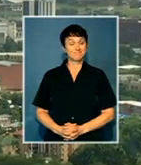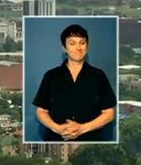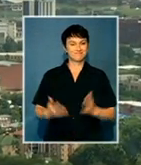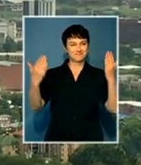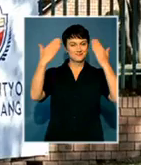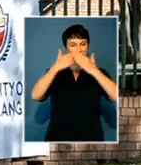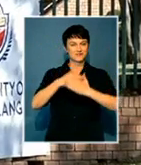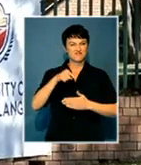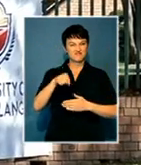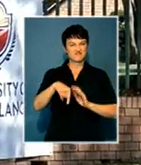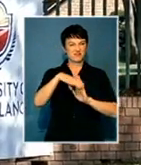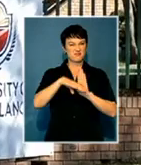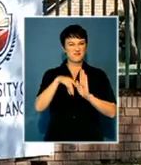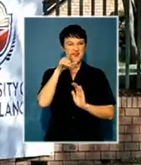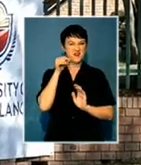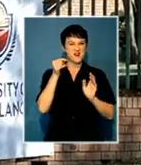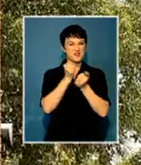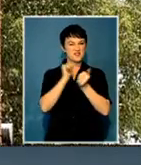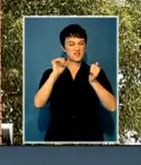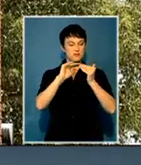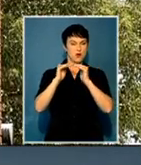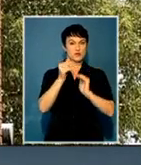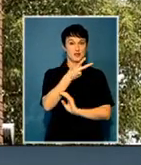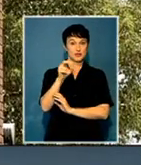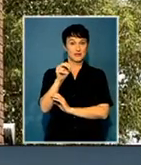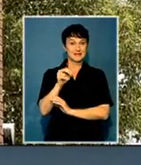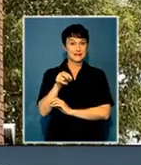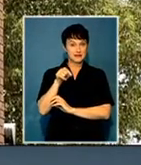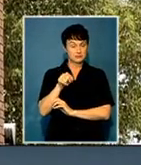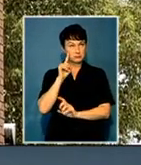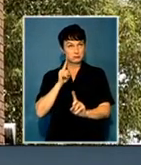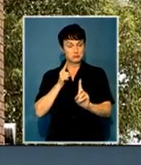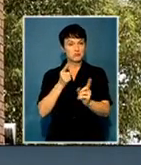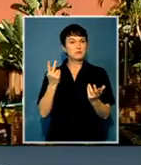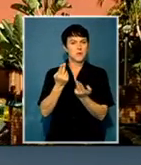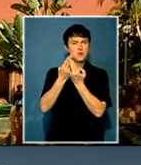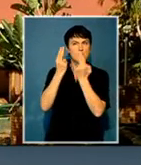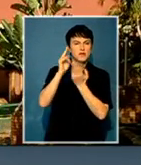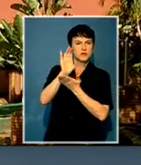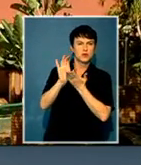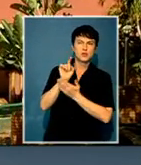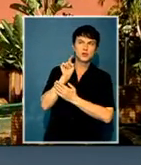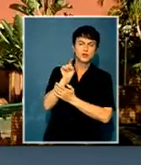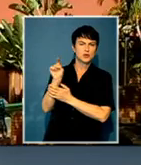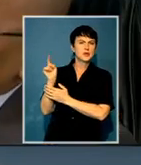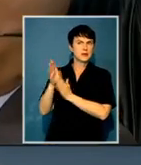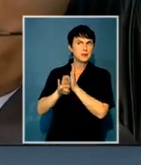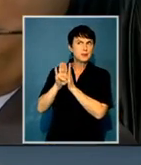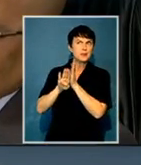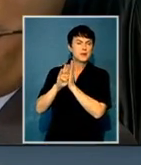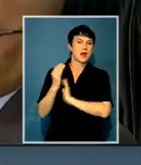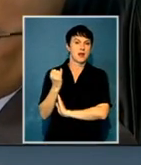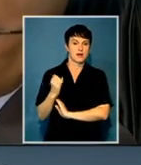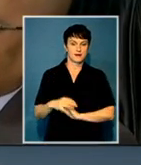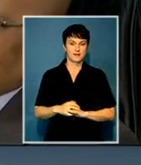In Democracy 20, moving forward to a new era of tertiary education in South Africa. We have got